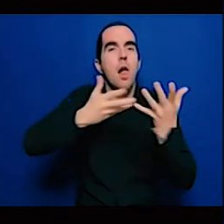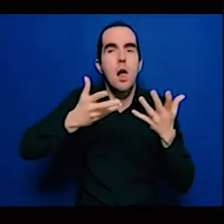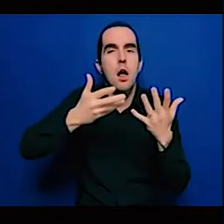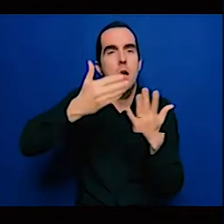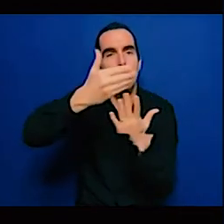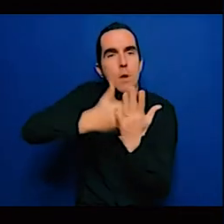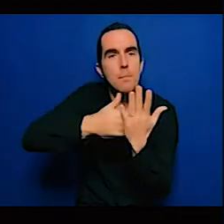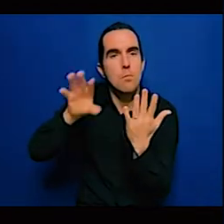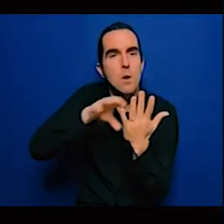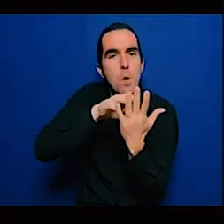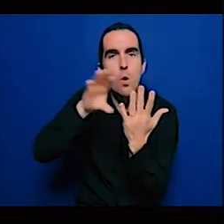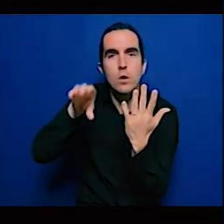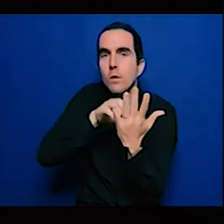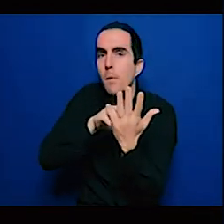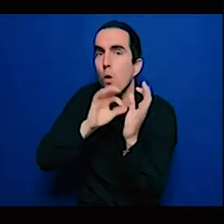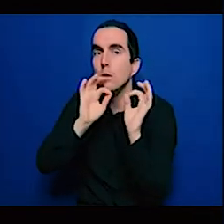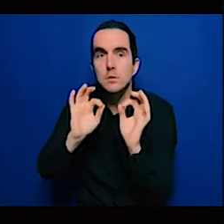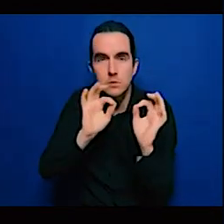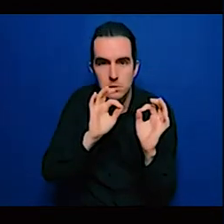to have more experts